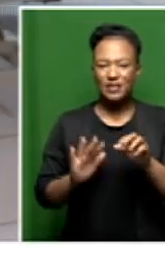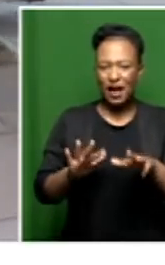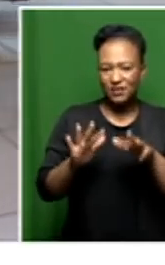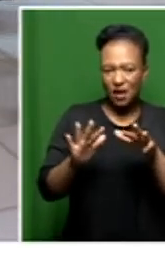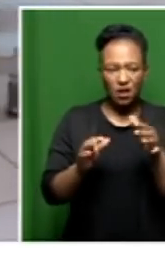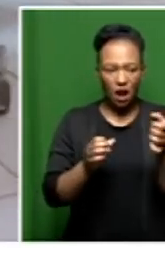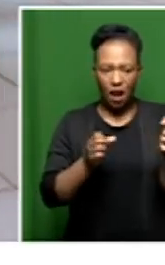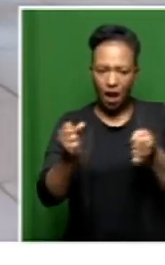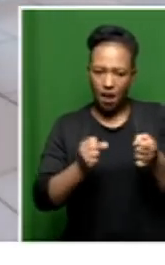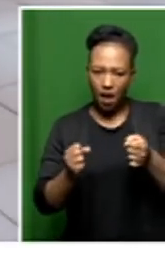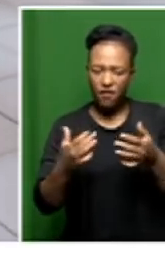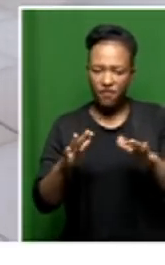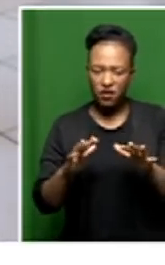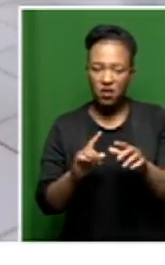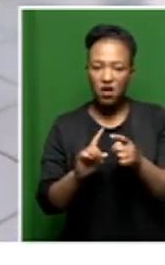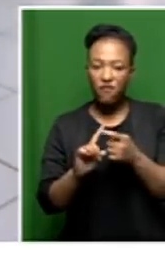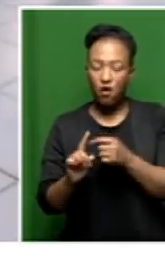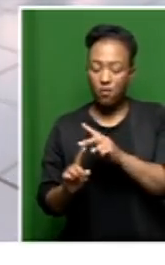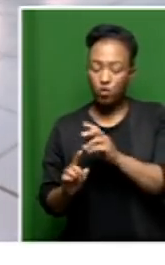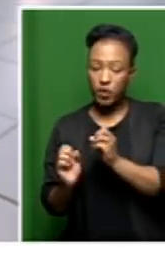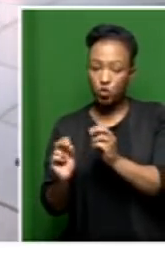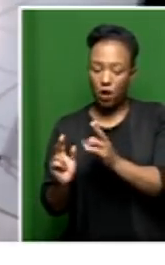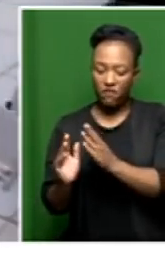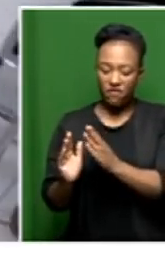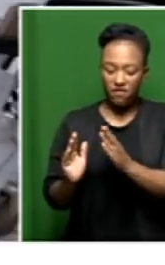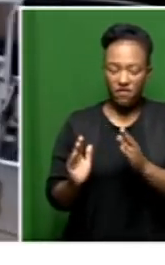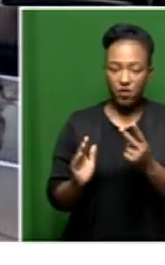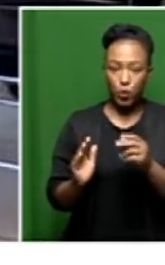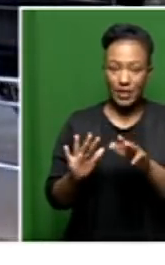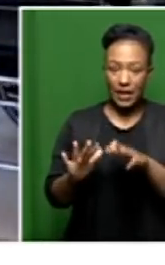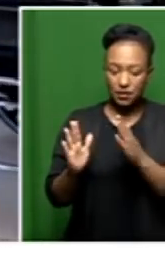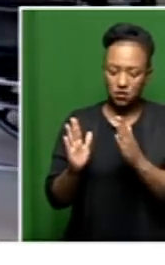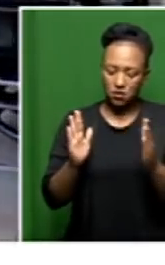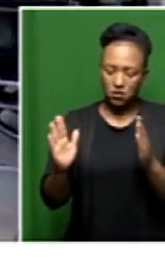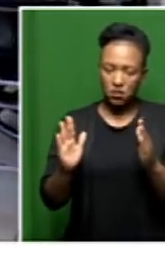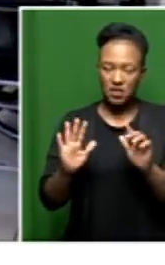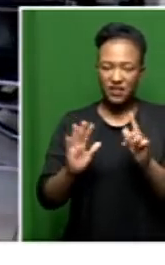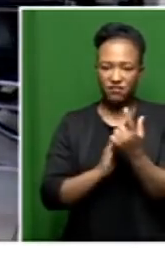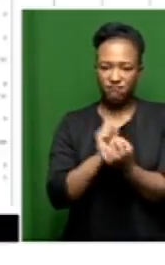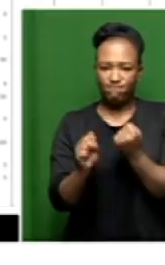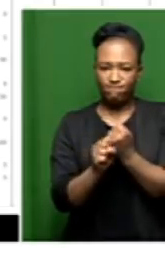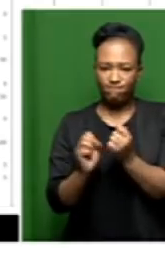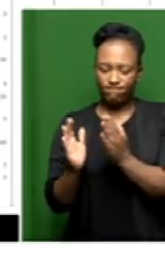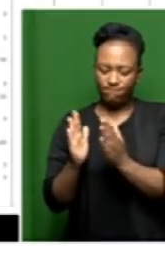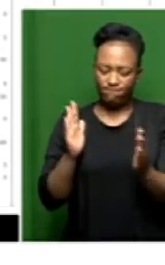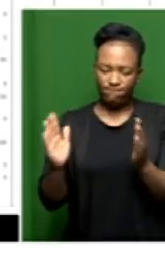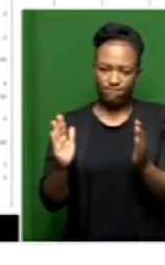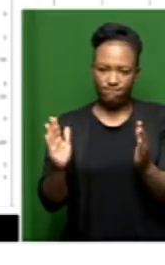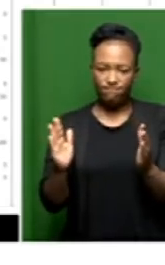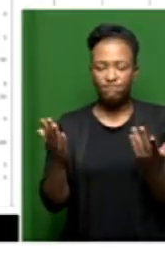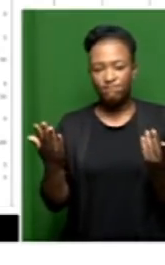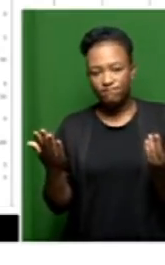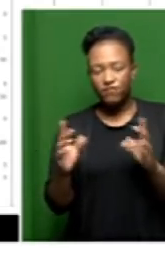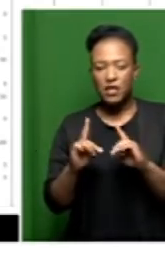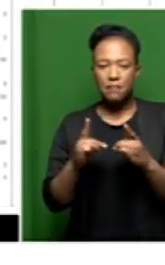So, from 2012 until 2019, in that seven-year period, the department had failed to